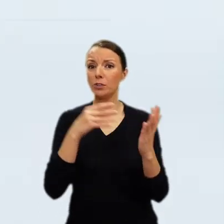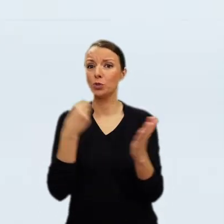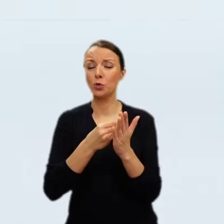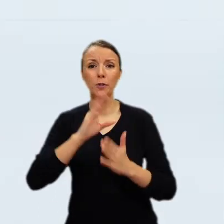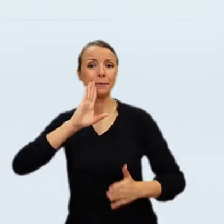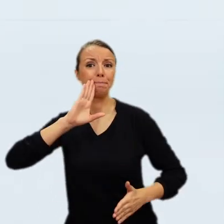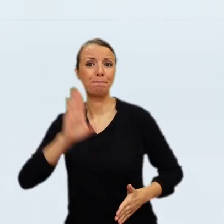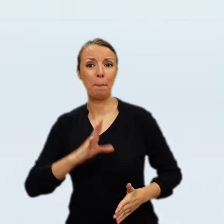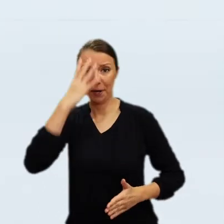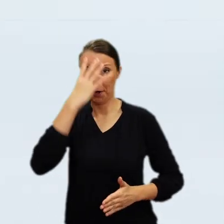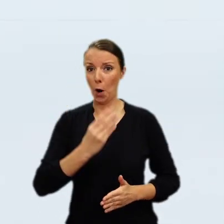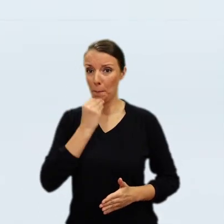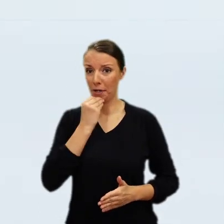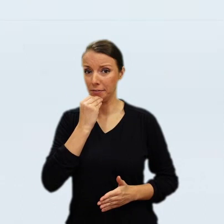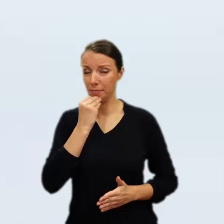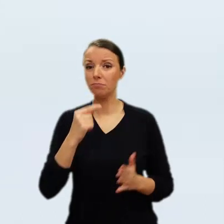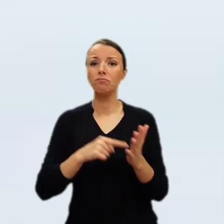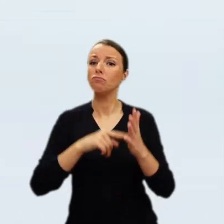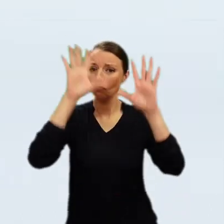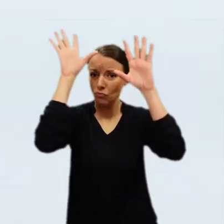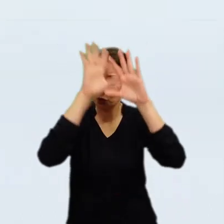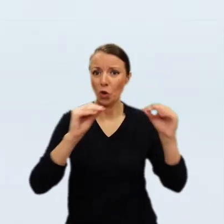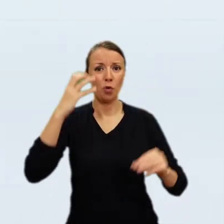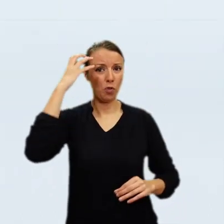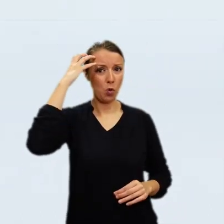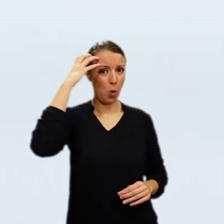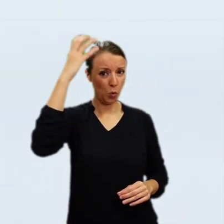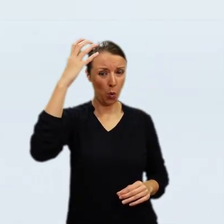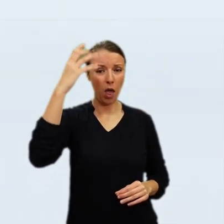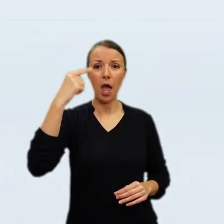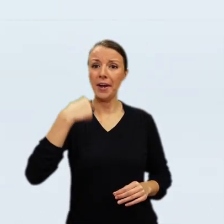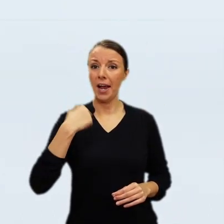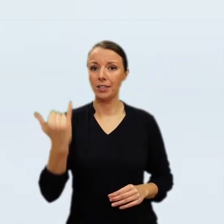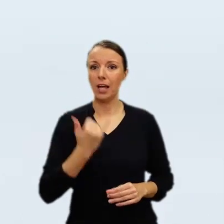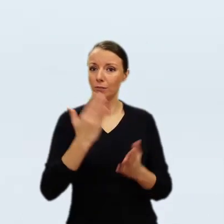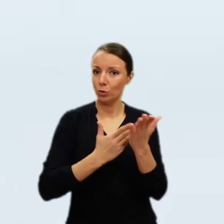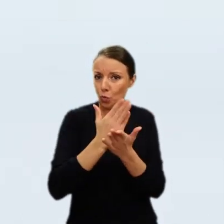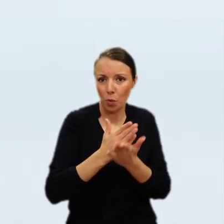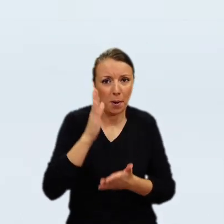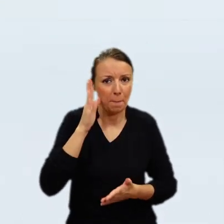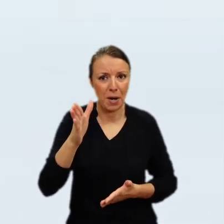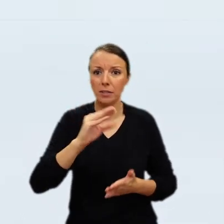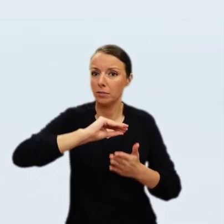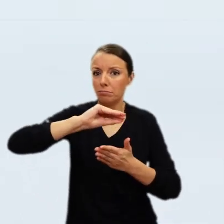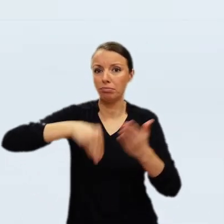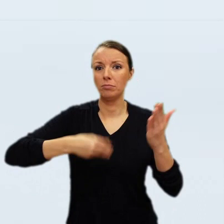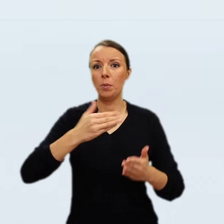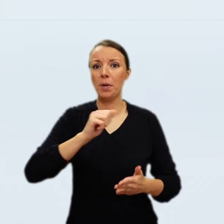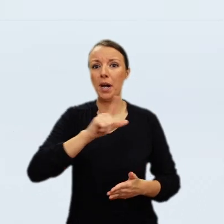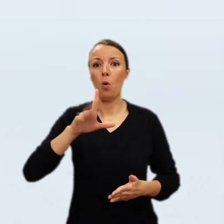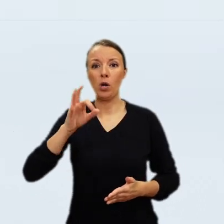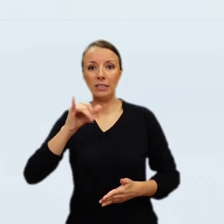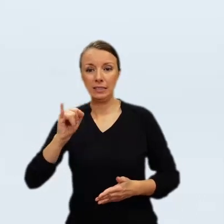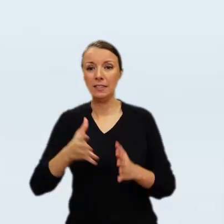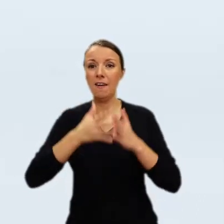The other curious factor in this letter is that it appears that Oginski offered the painting to the king in exchange for orange